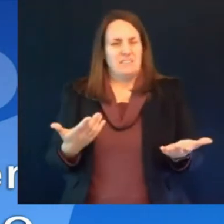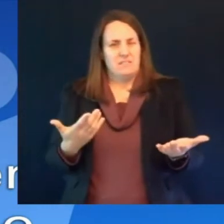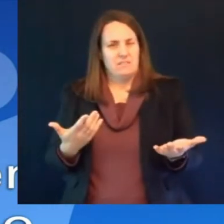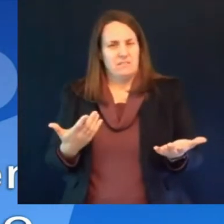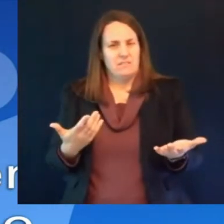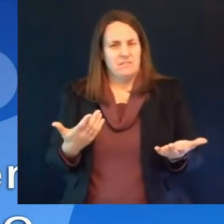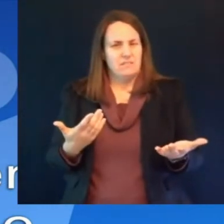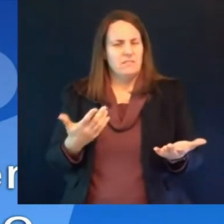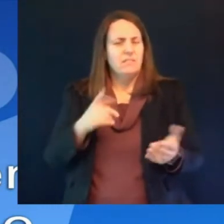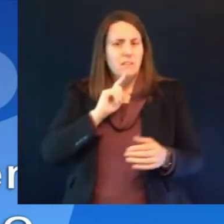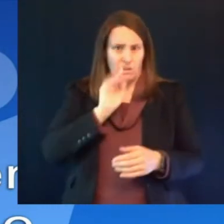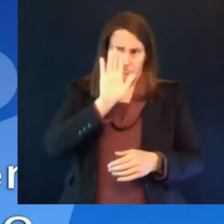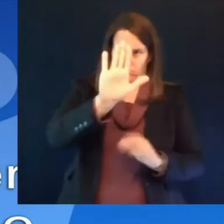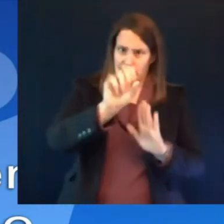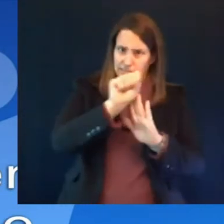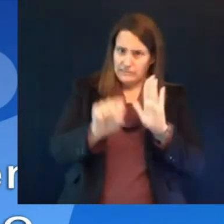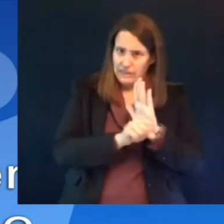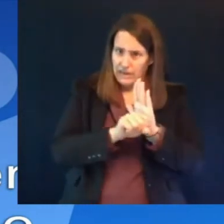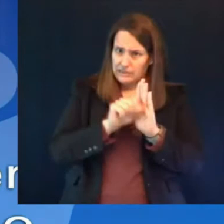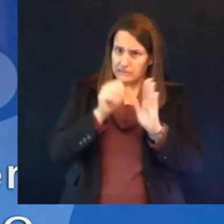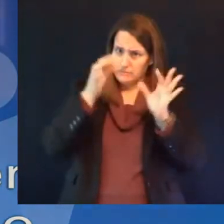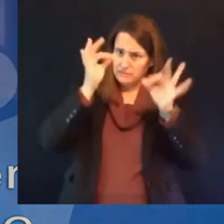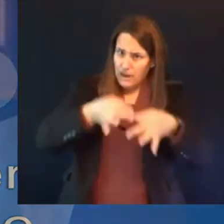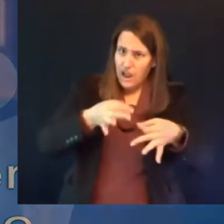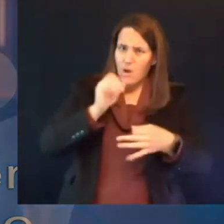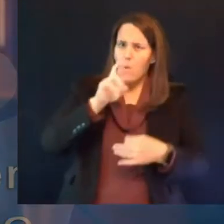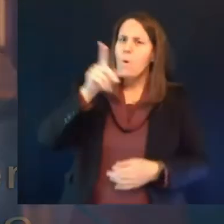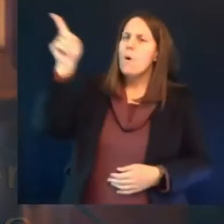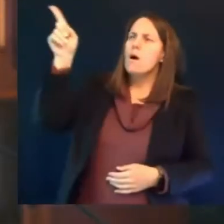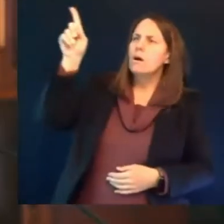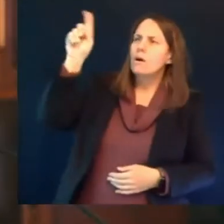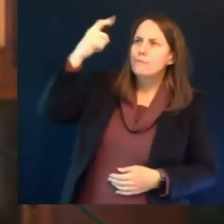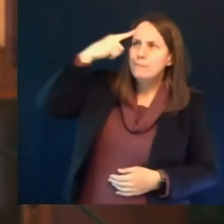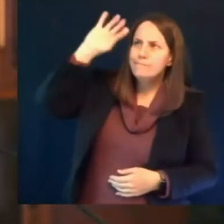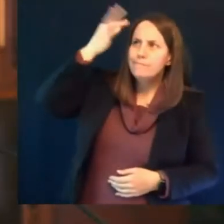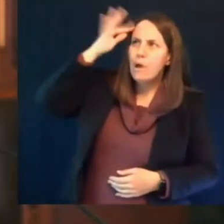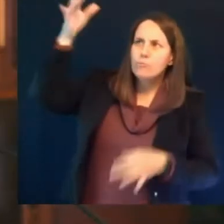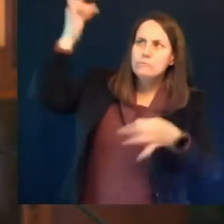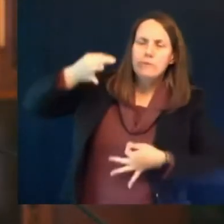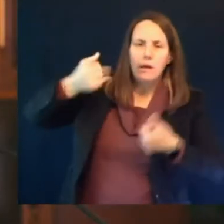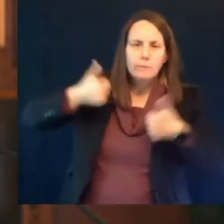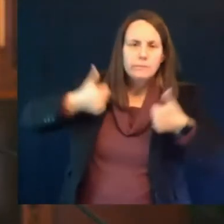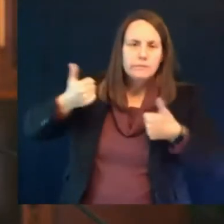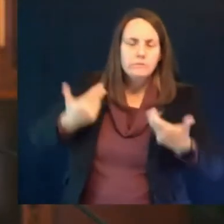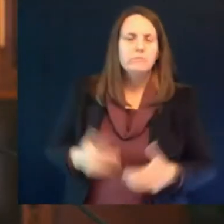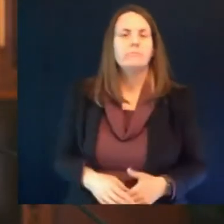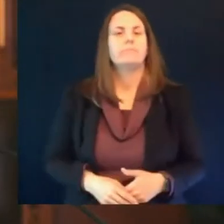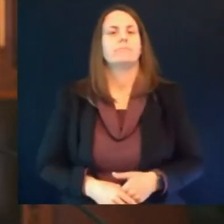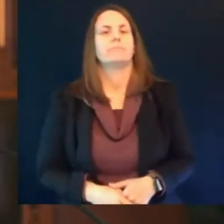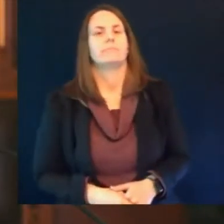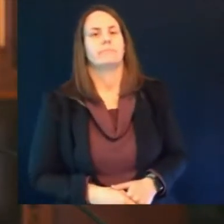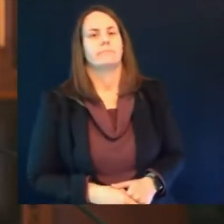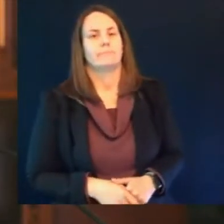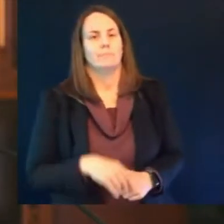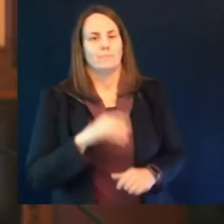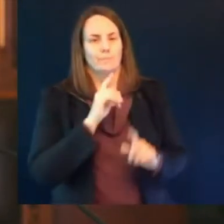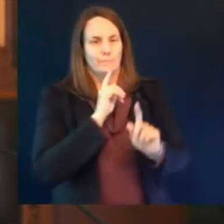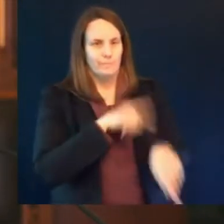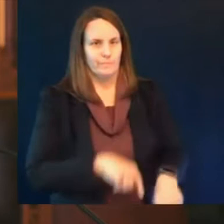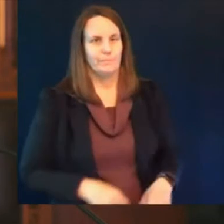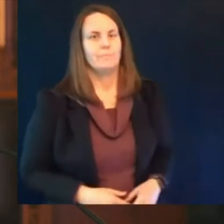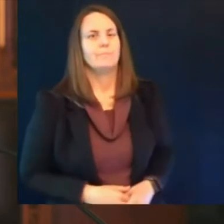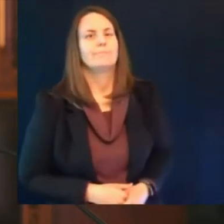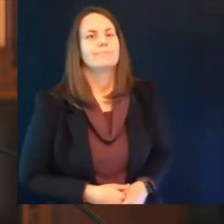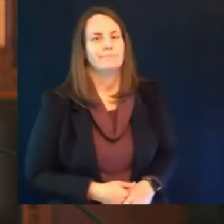so um i actually heard uh cdc director walensky respond to a